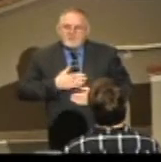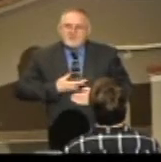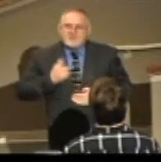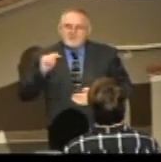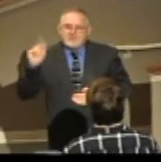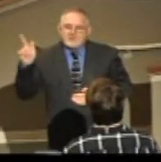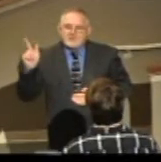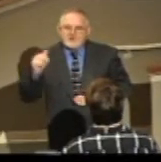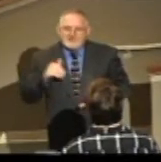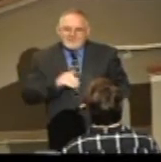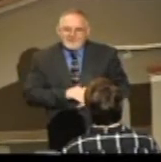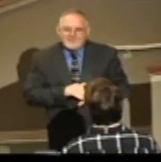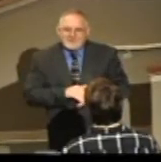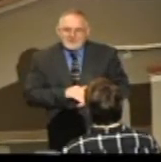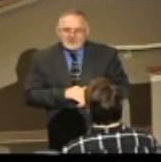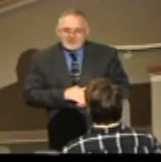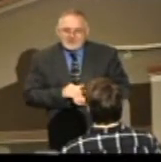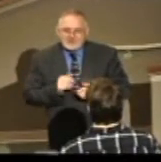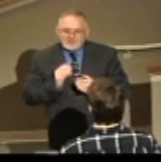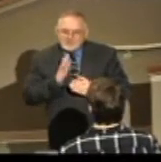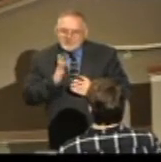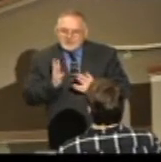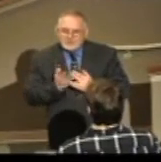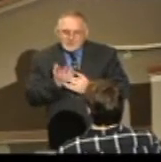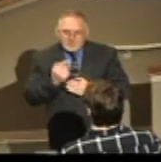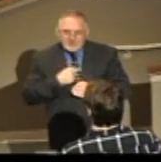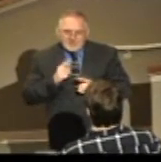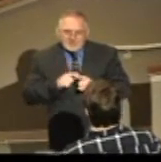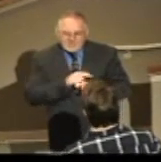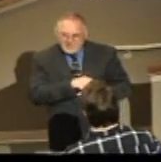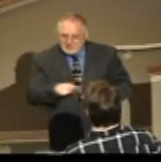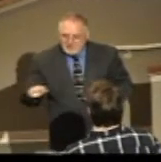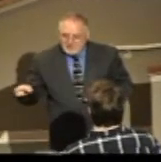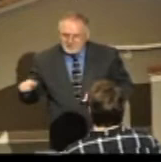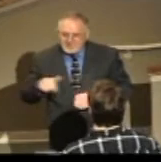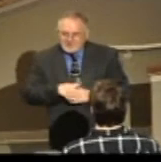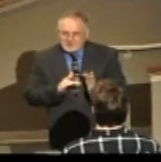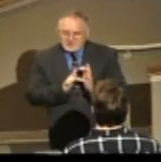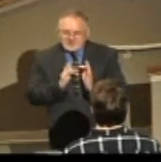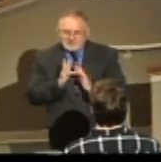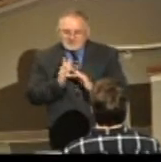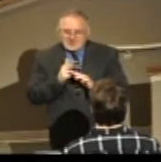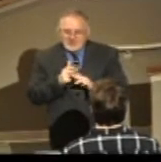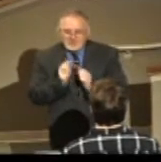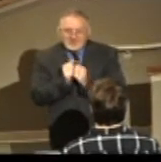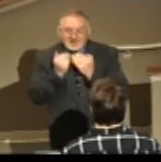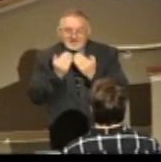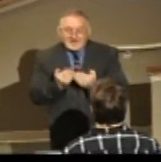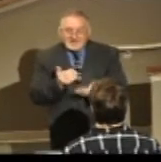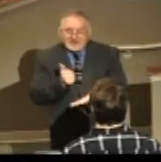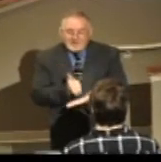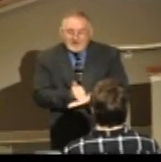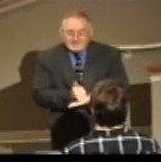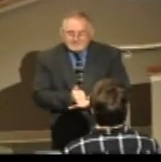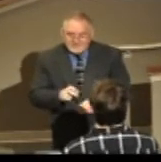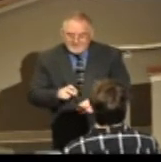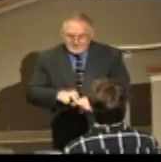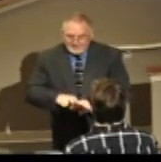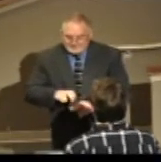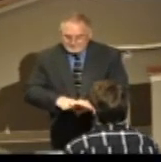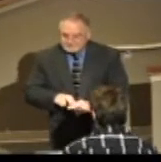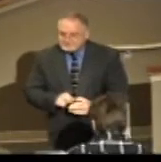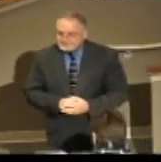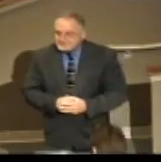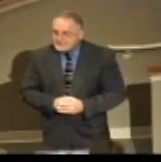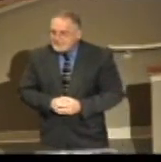me and speak through me into every heart that's here. I pray in Jesus' name with thanksgiving. Amen. Be seated, please.